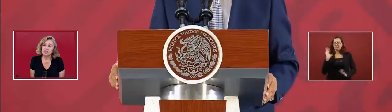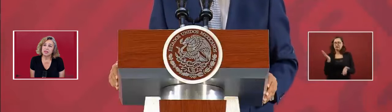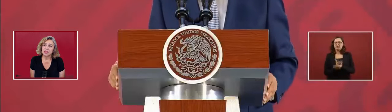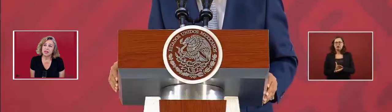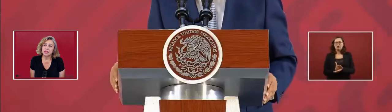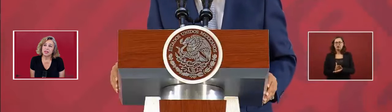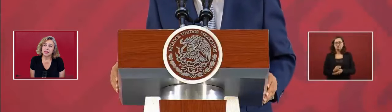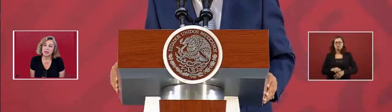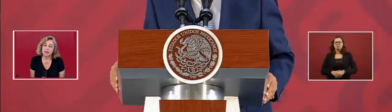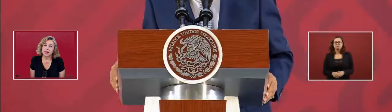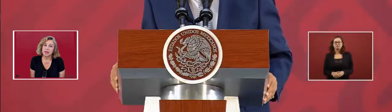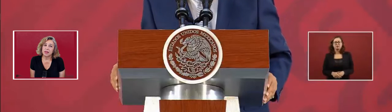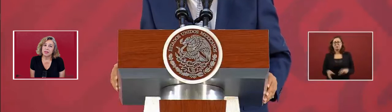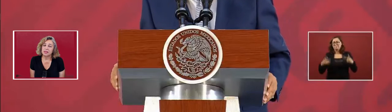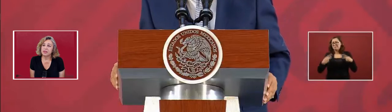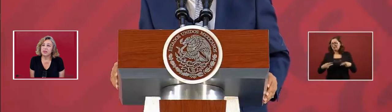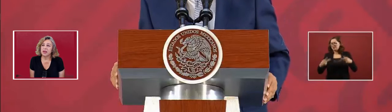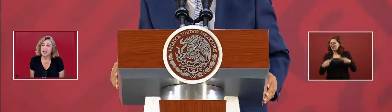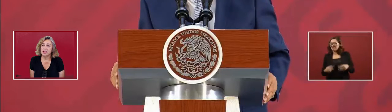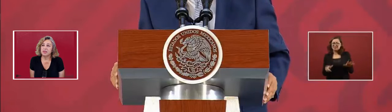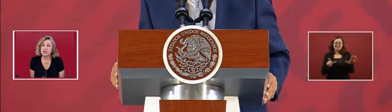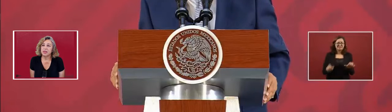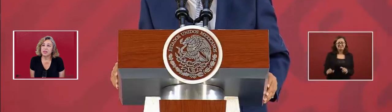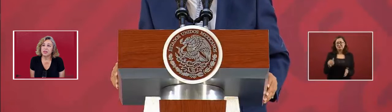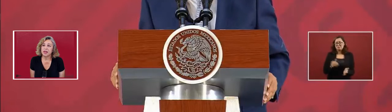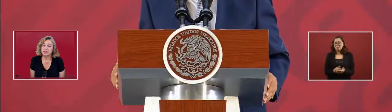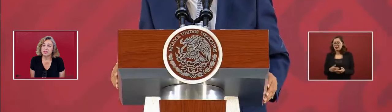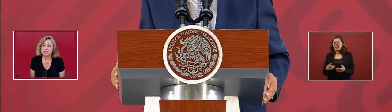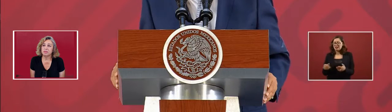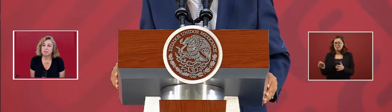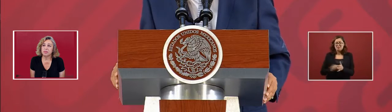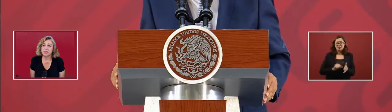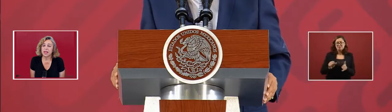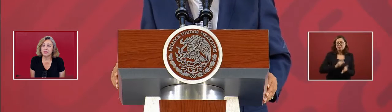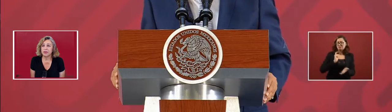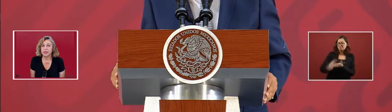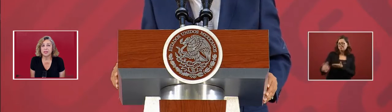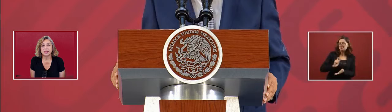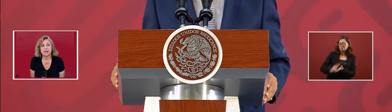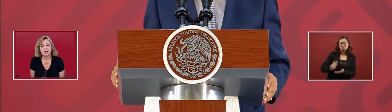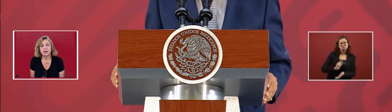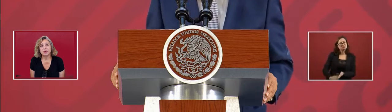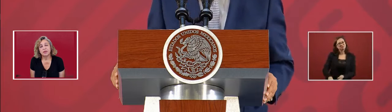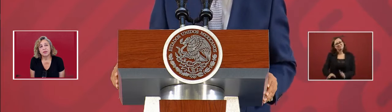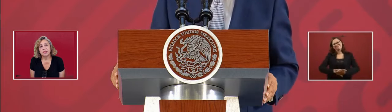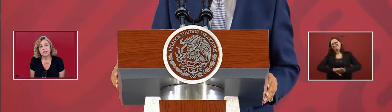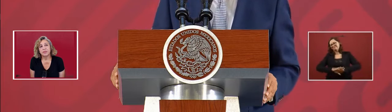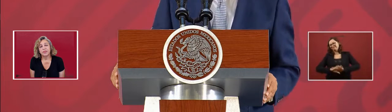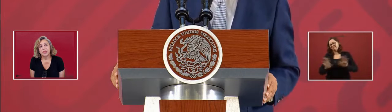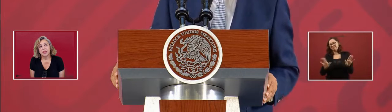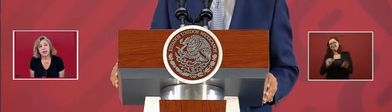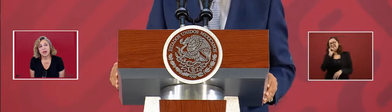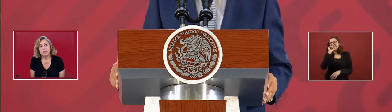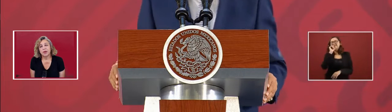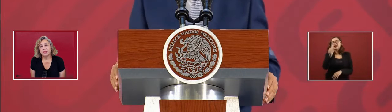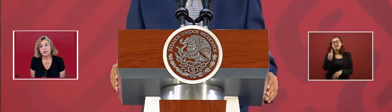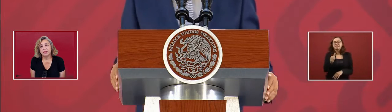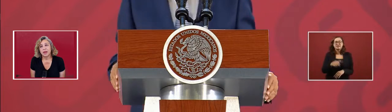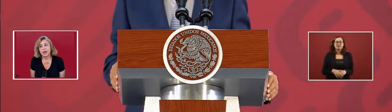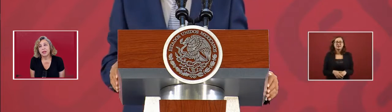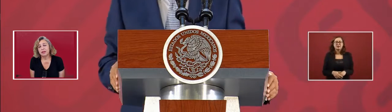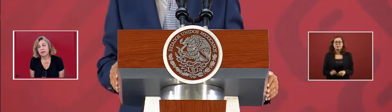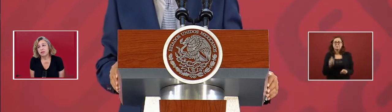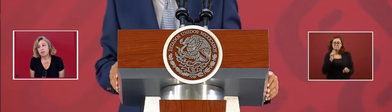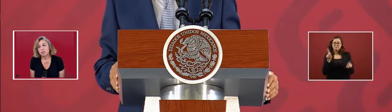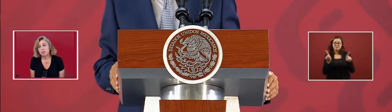There's not seven hundred thousand salaries a month.